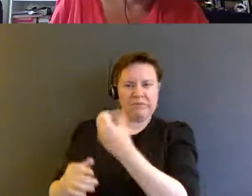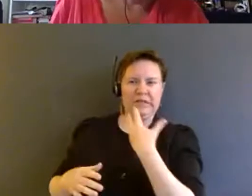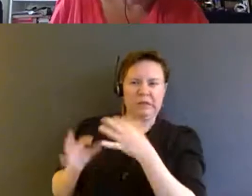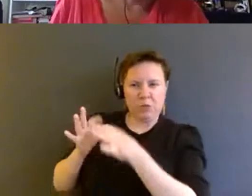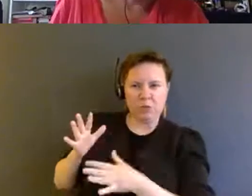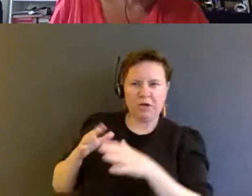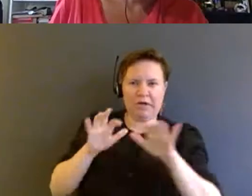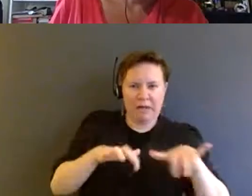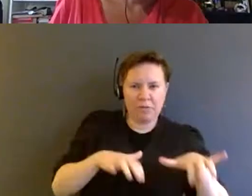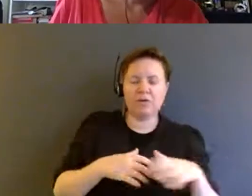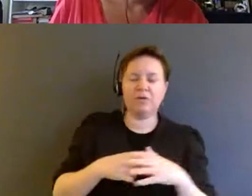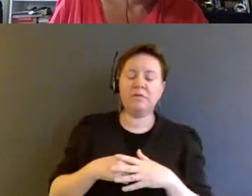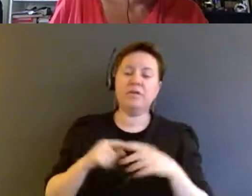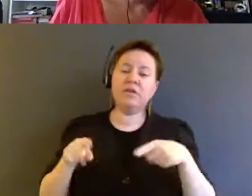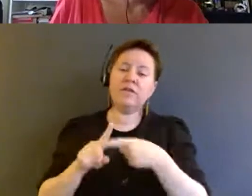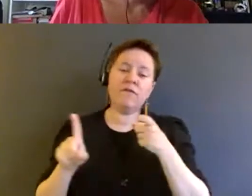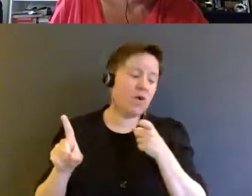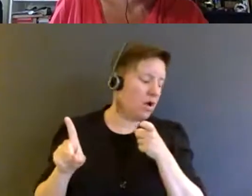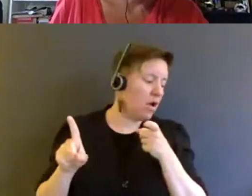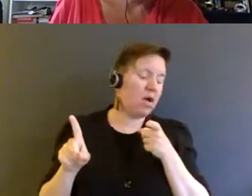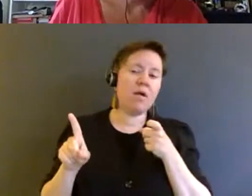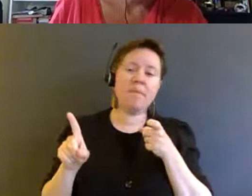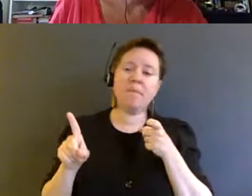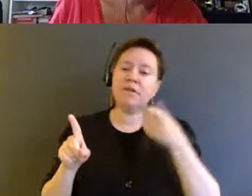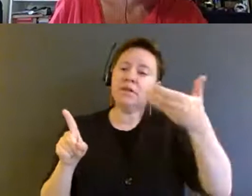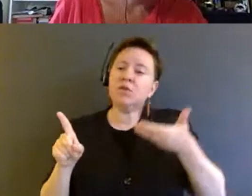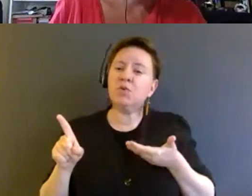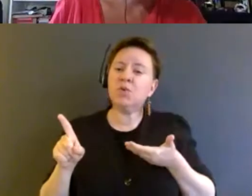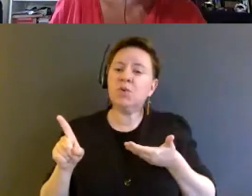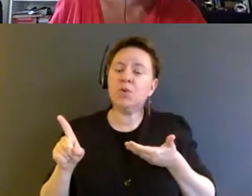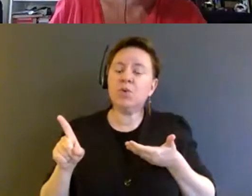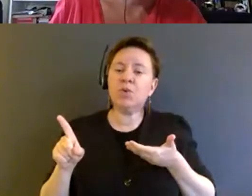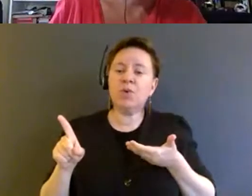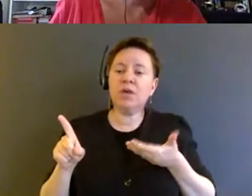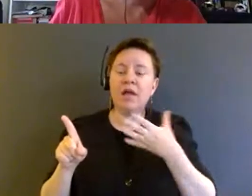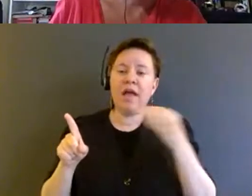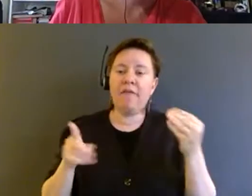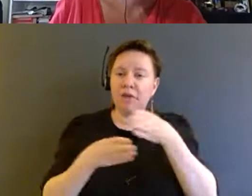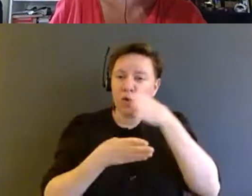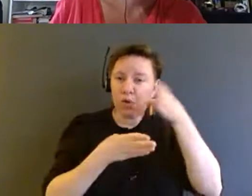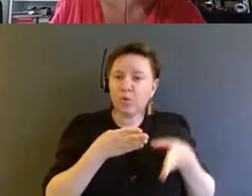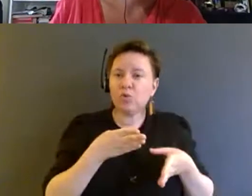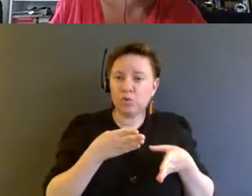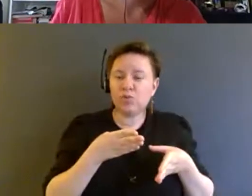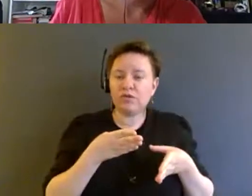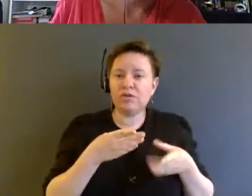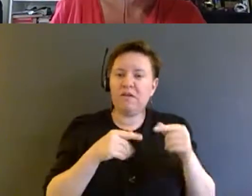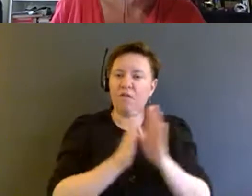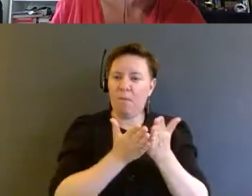Okay. So this is from the introduction and the conclusion of the book.